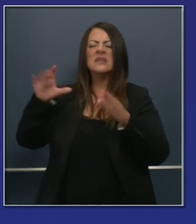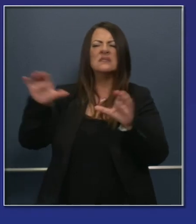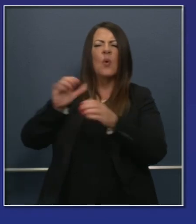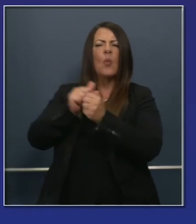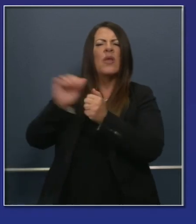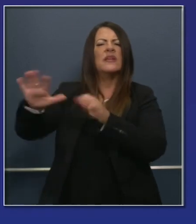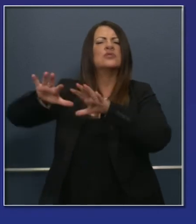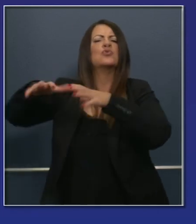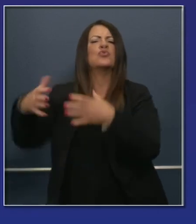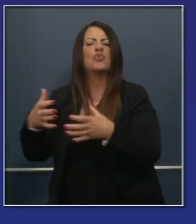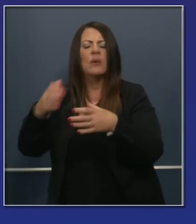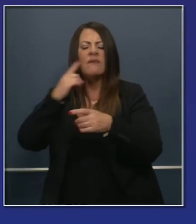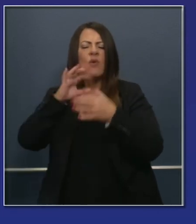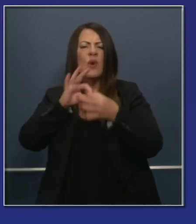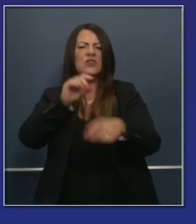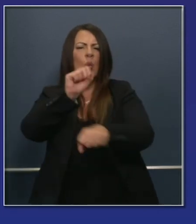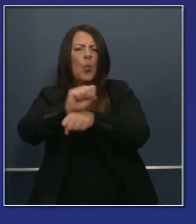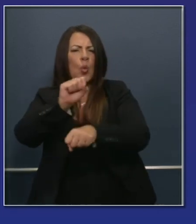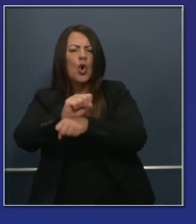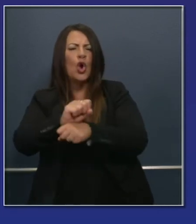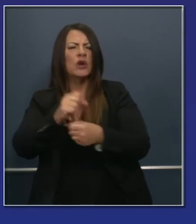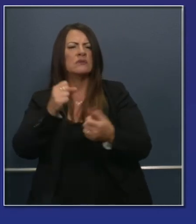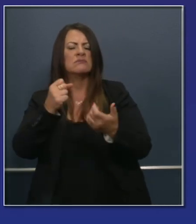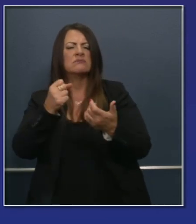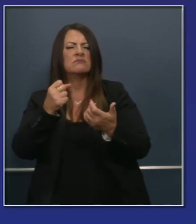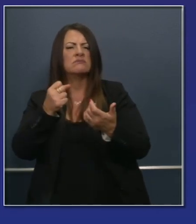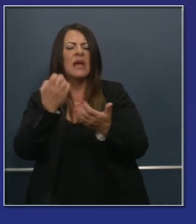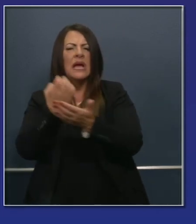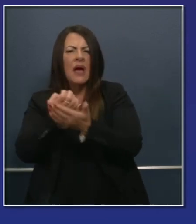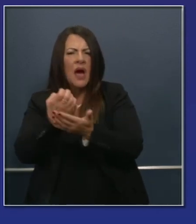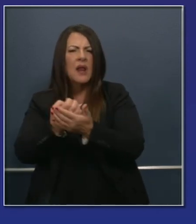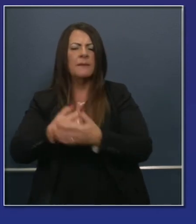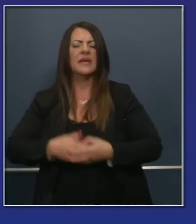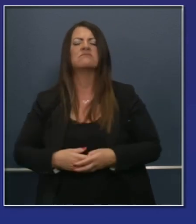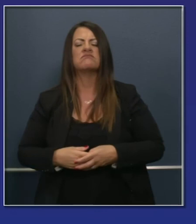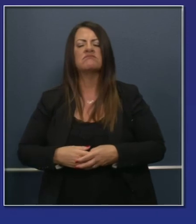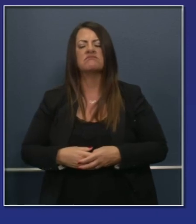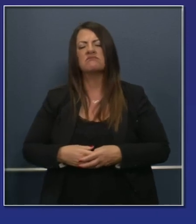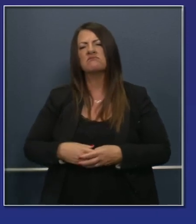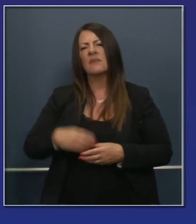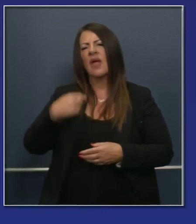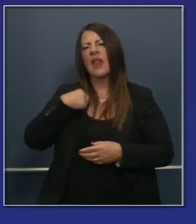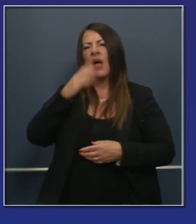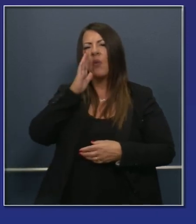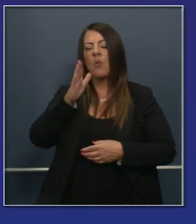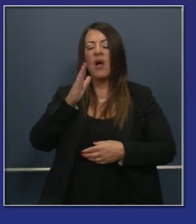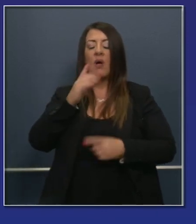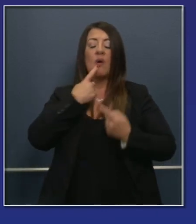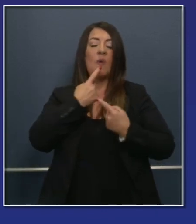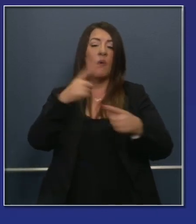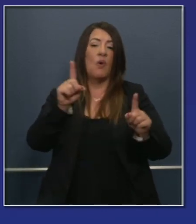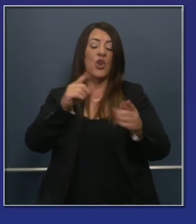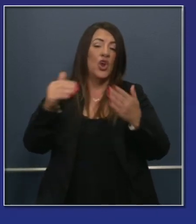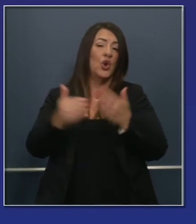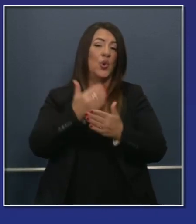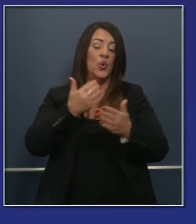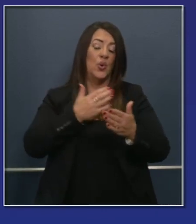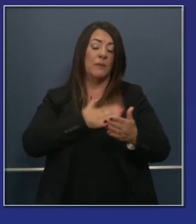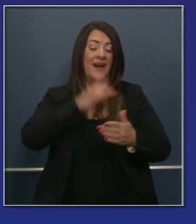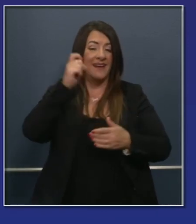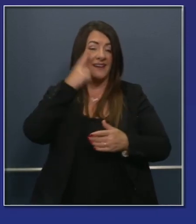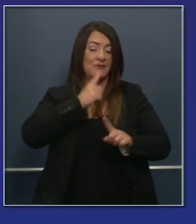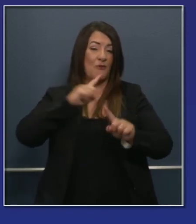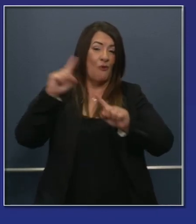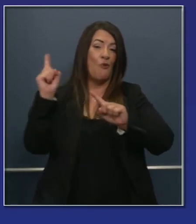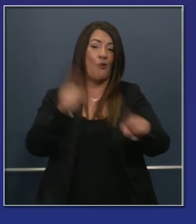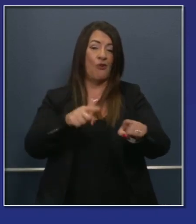with internet service providers and others. And I'll talk in a moment about an executive order we're putting out today based upon his